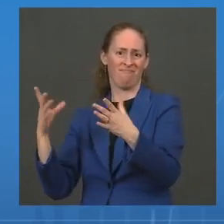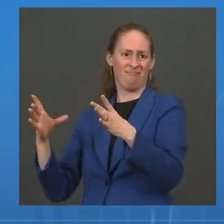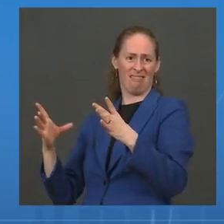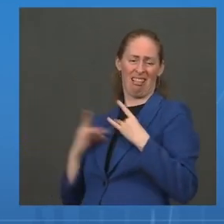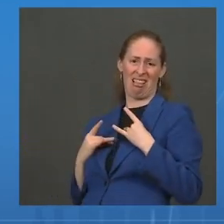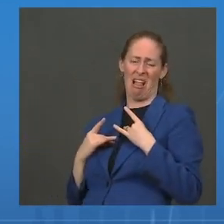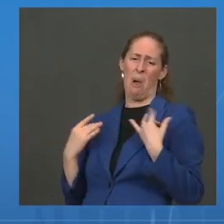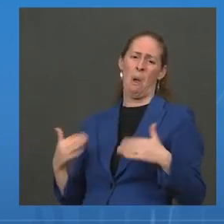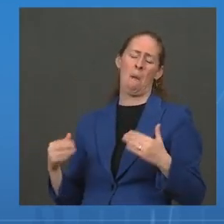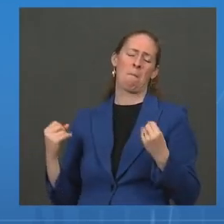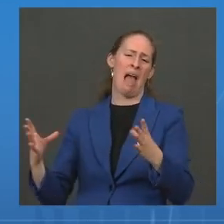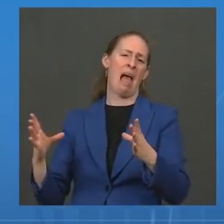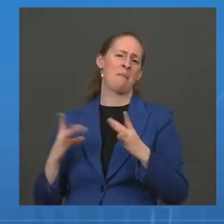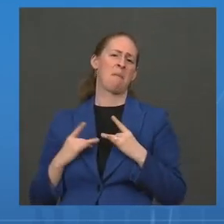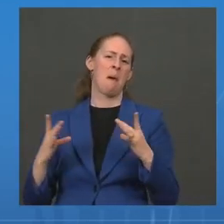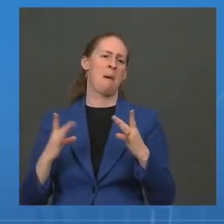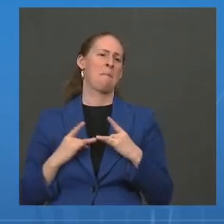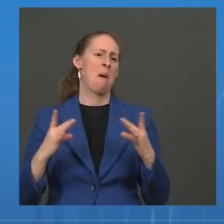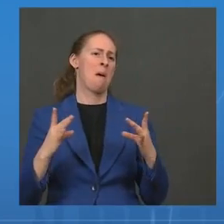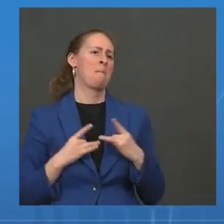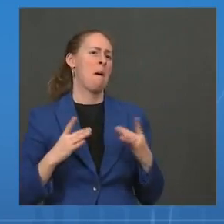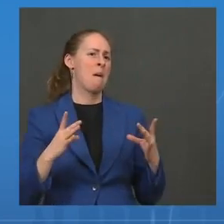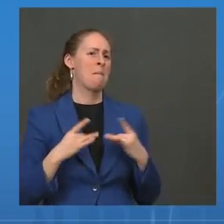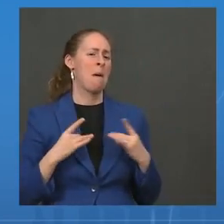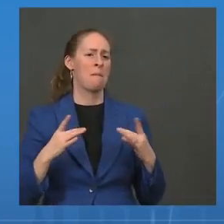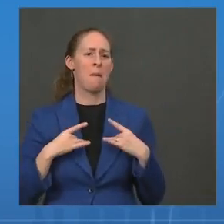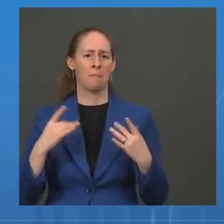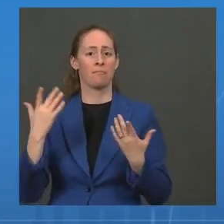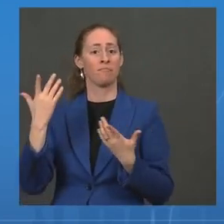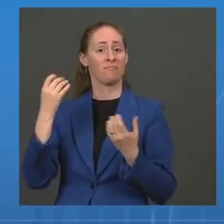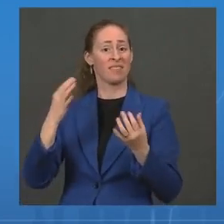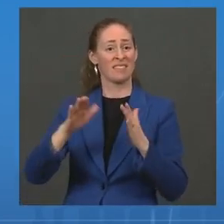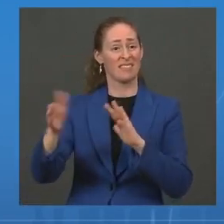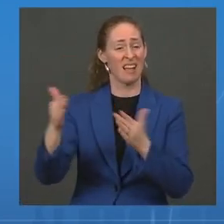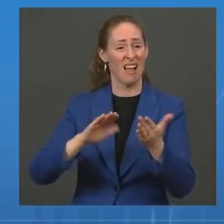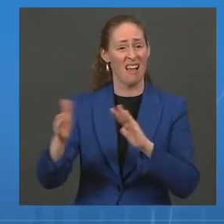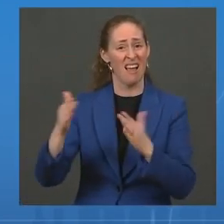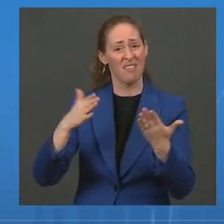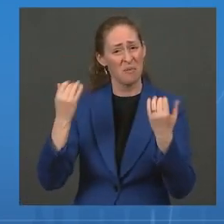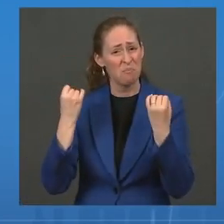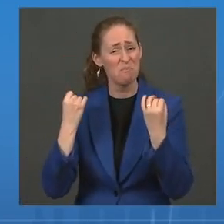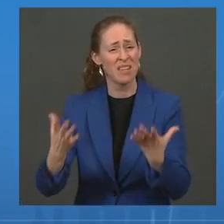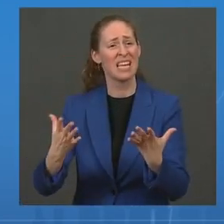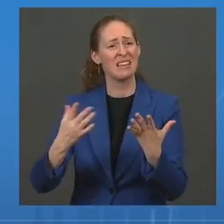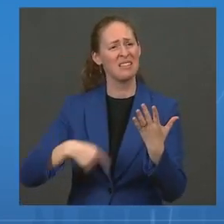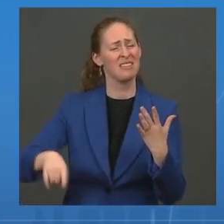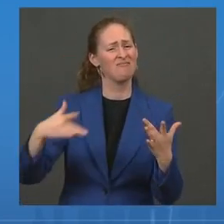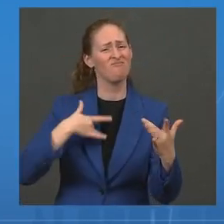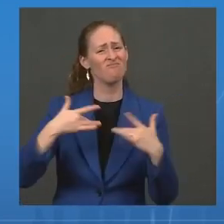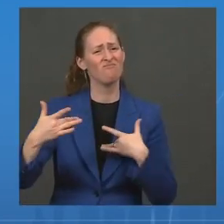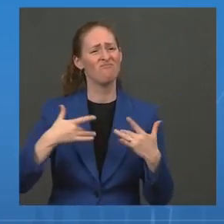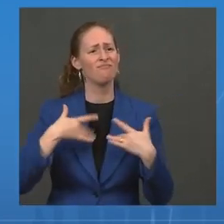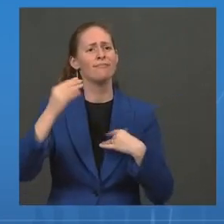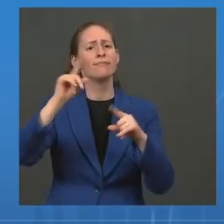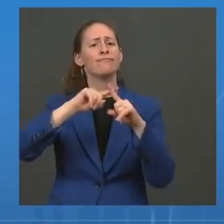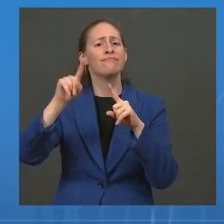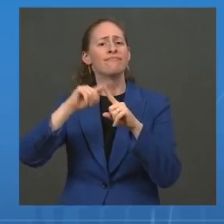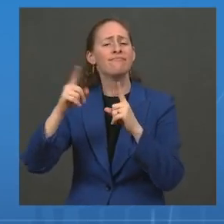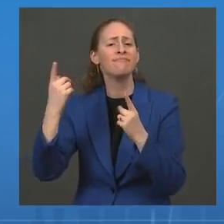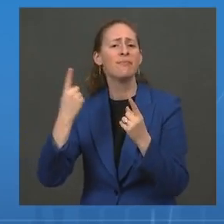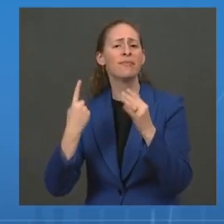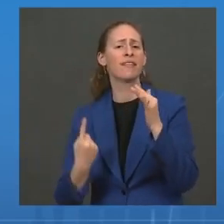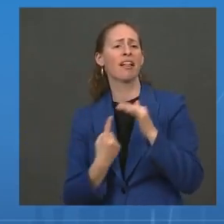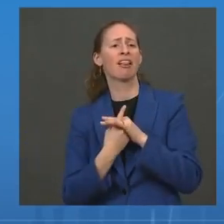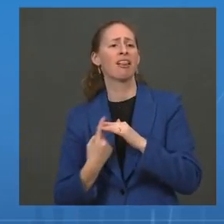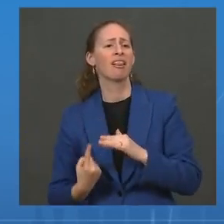66 deaths over the past year, as well as the risk of additional complications like MIS-C and long COVID.